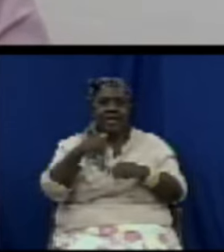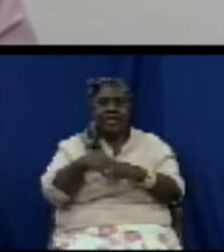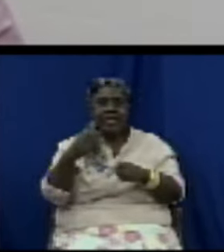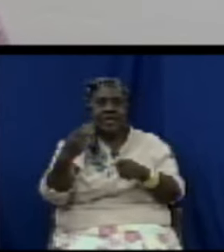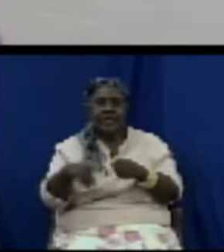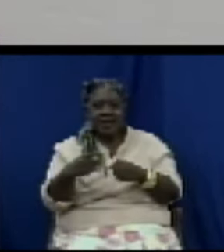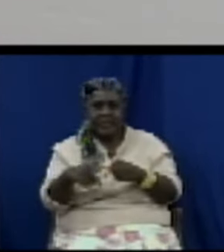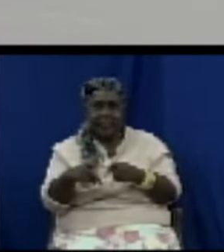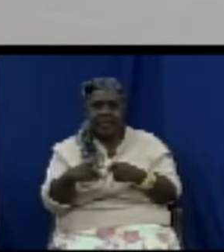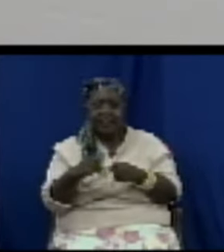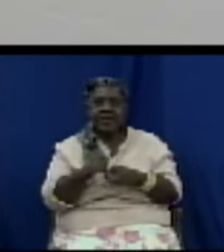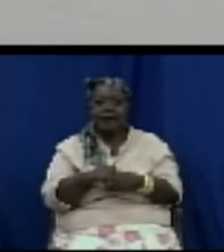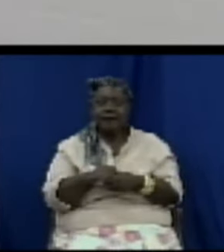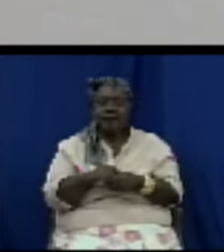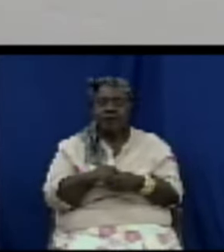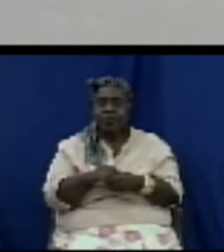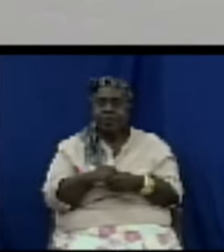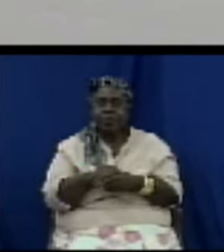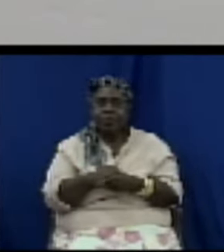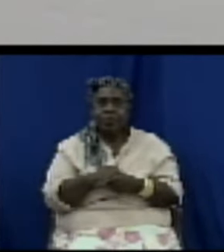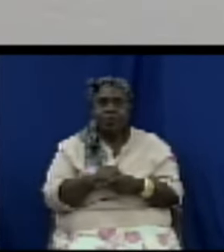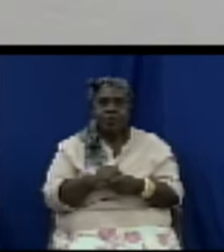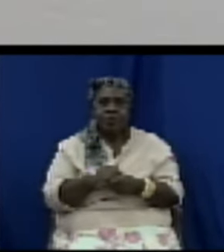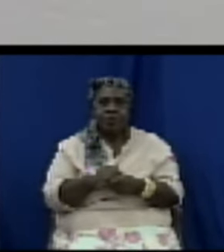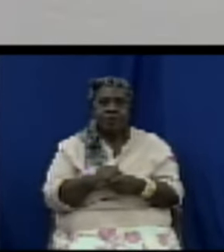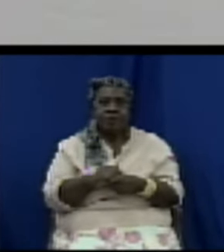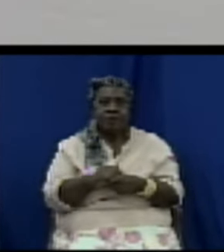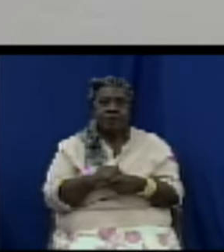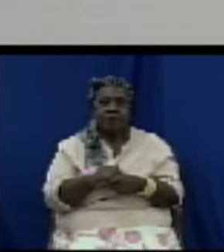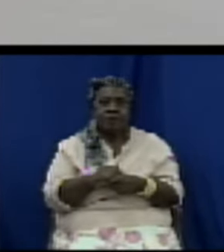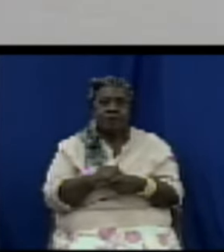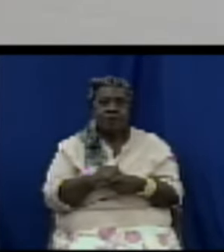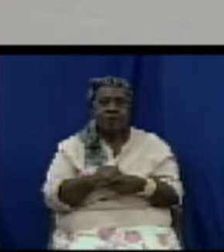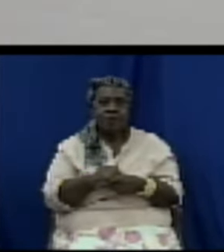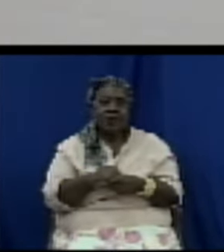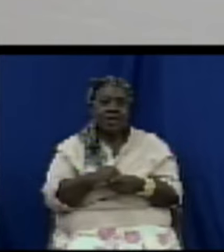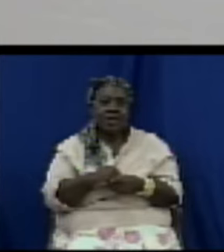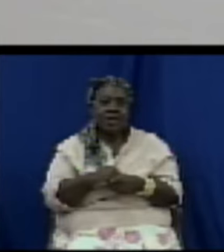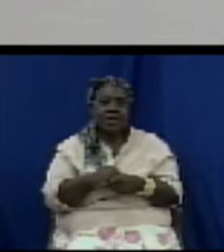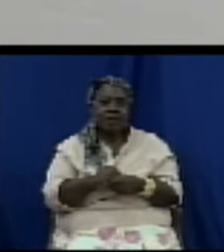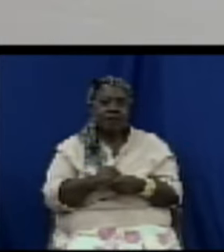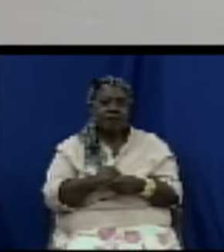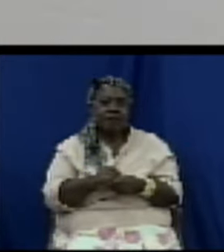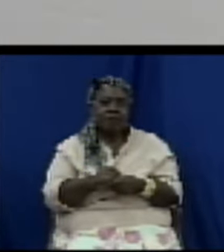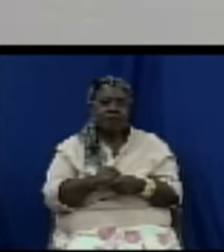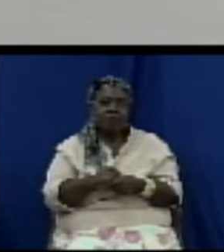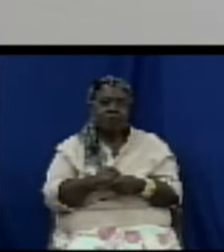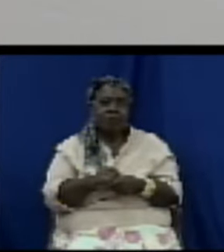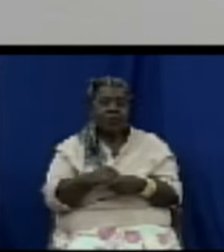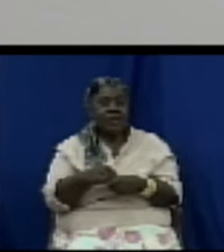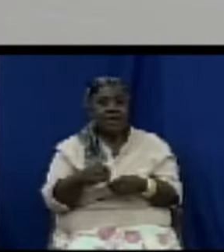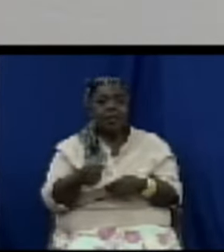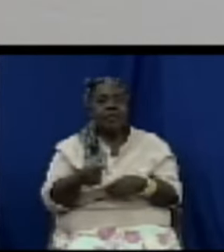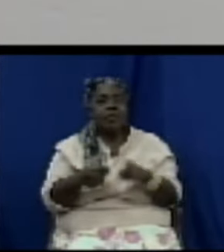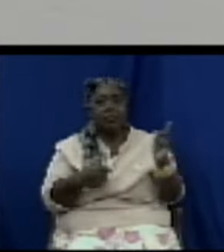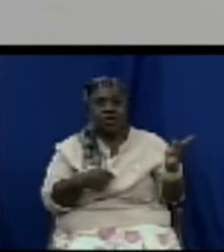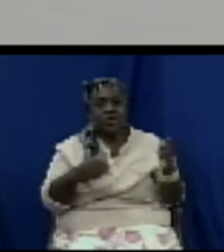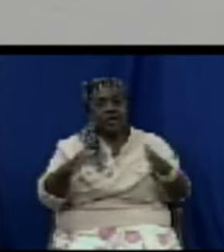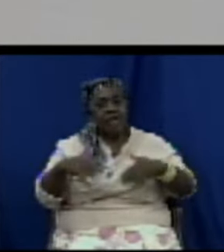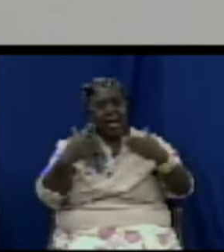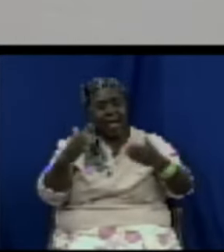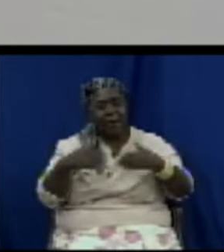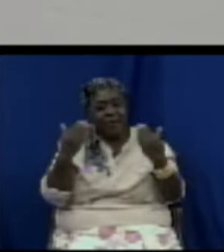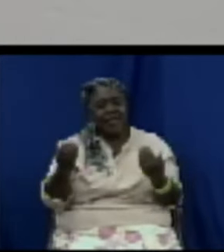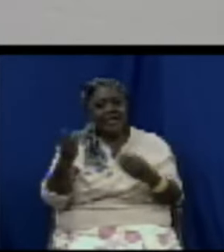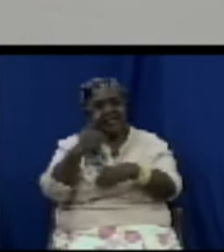responsible consumption as such I'm happy today to